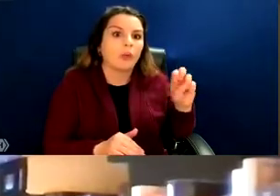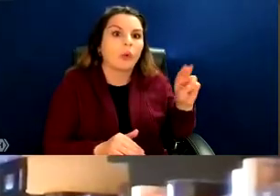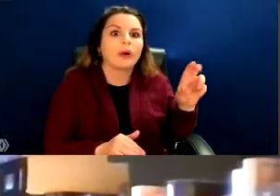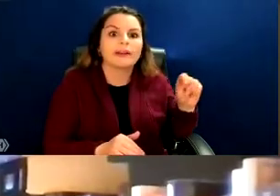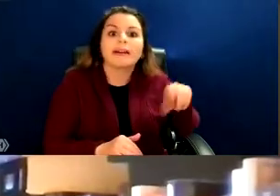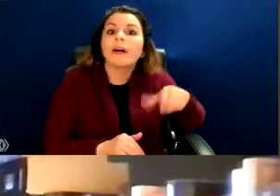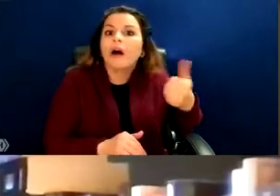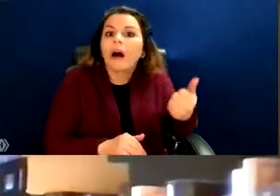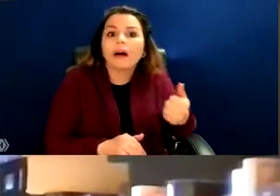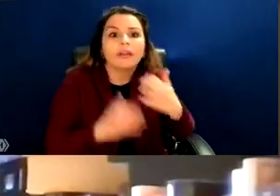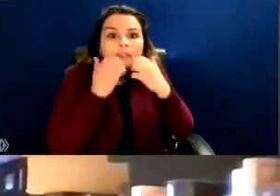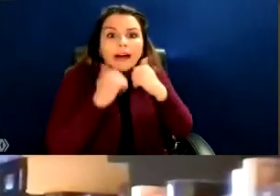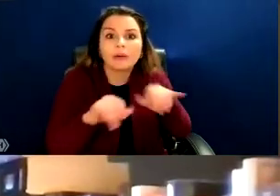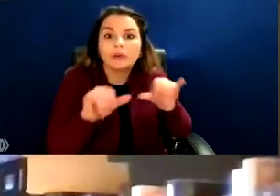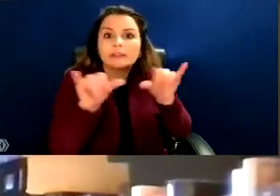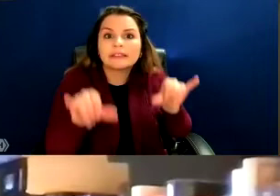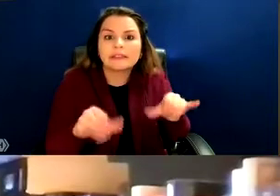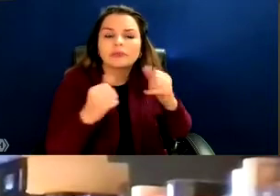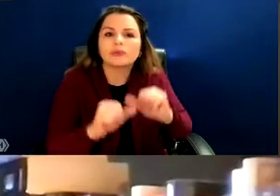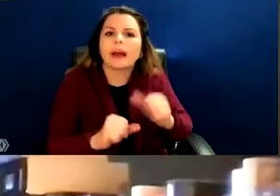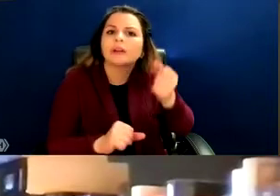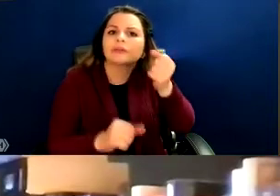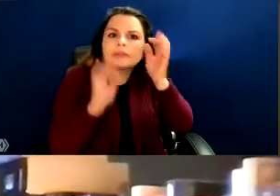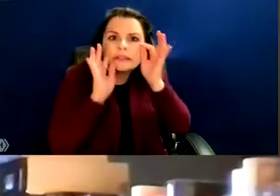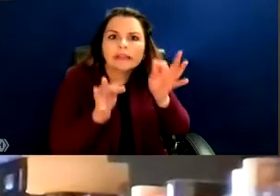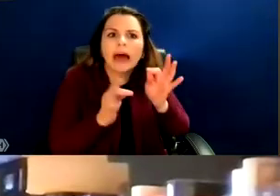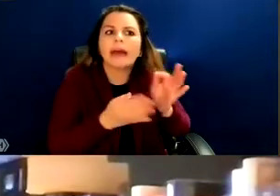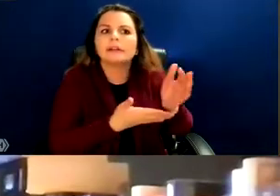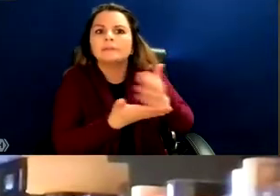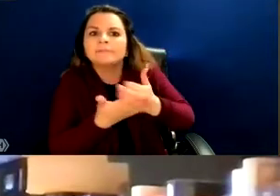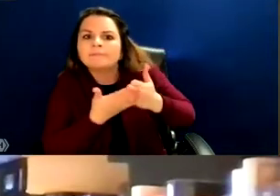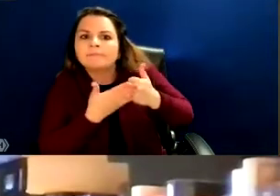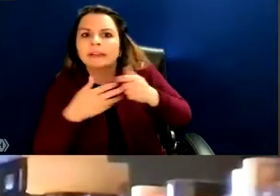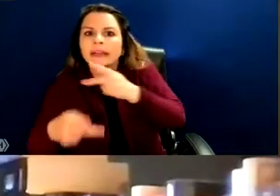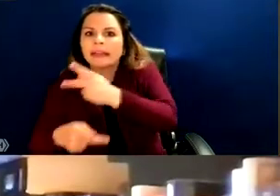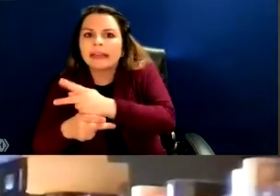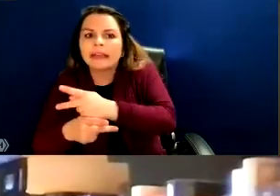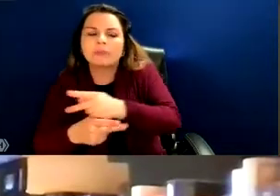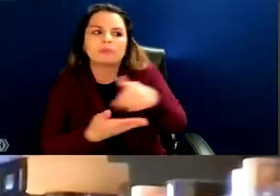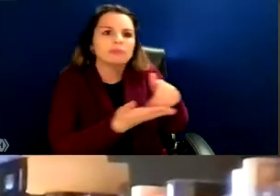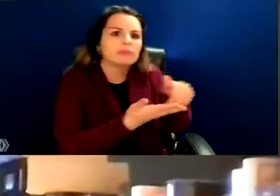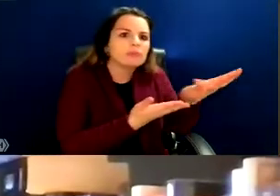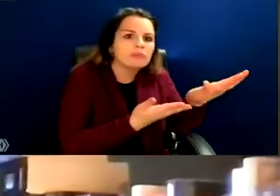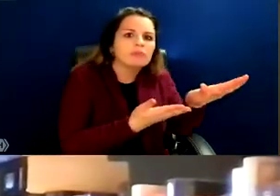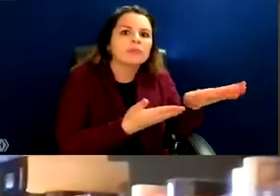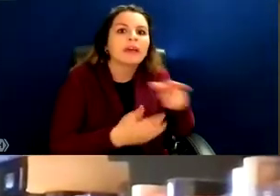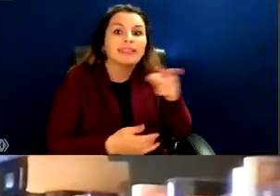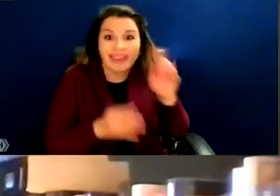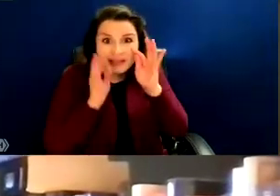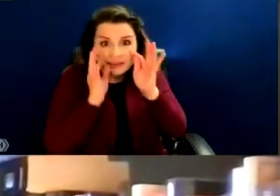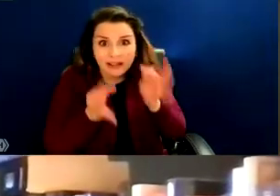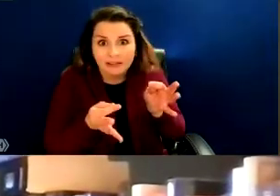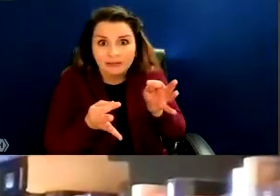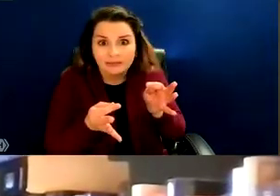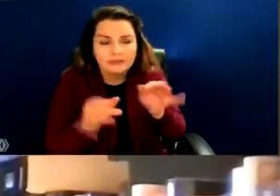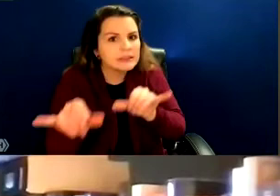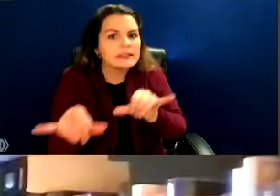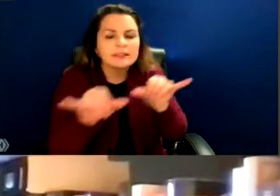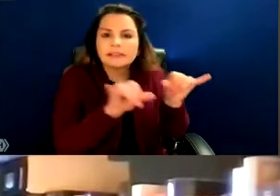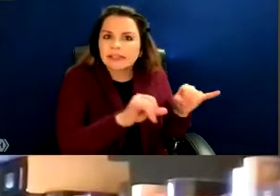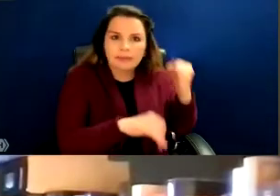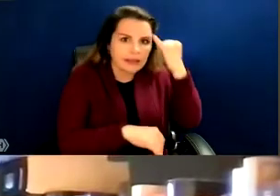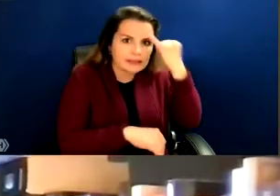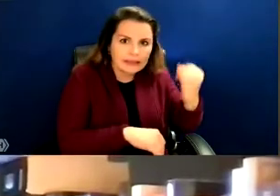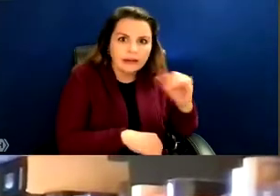to decide what is collected, what is preserved, what is not, what is purged, what is never makes it into a collection. And these are, of course,